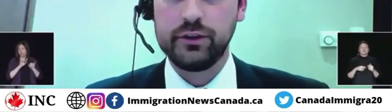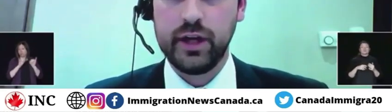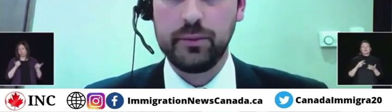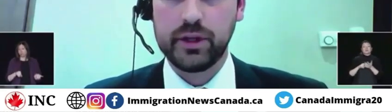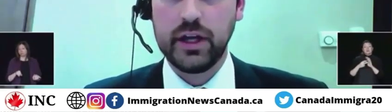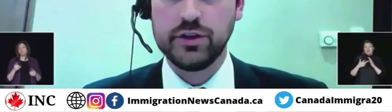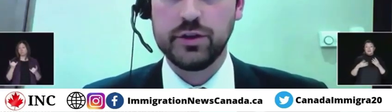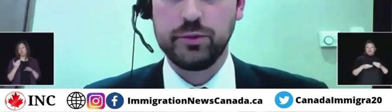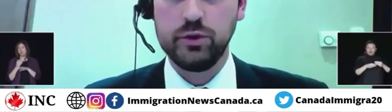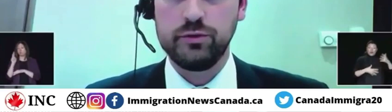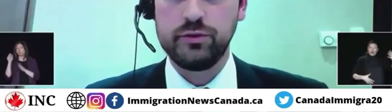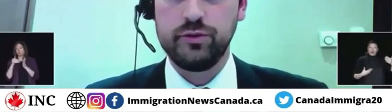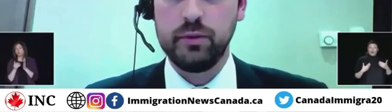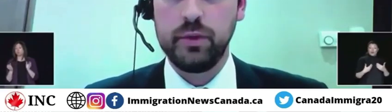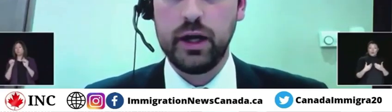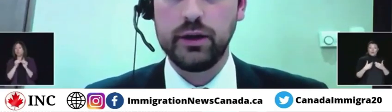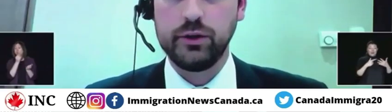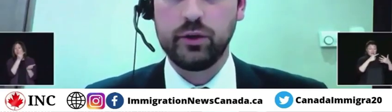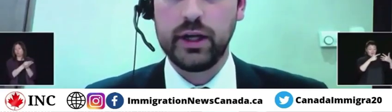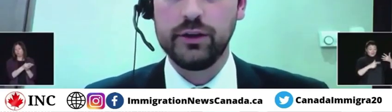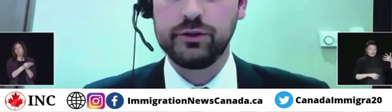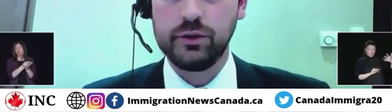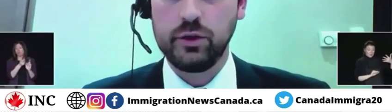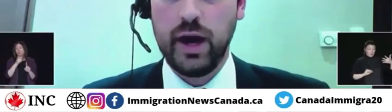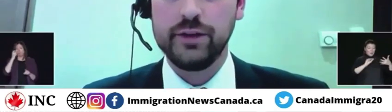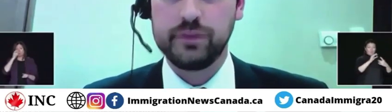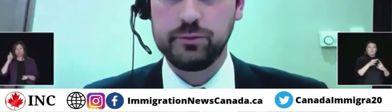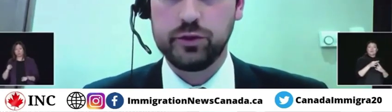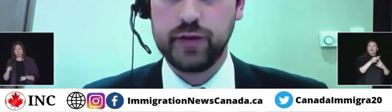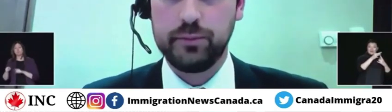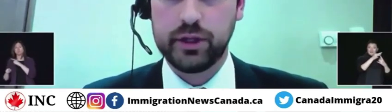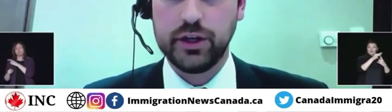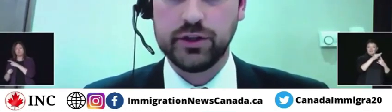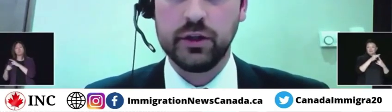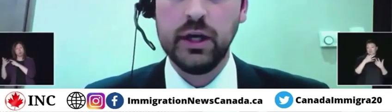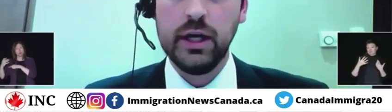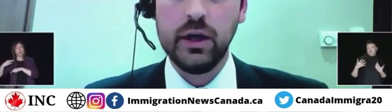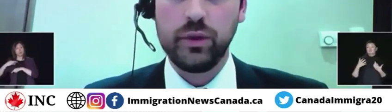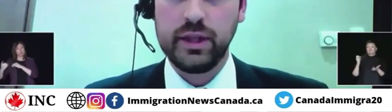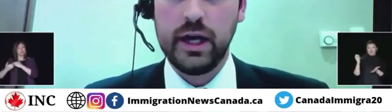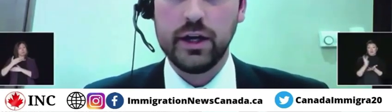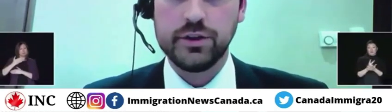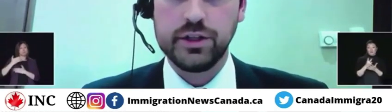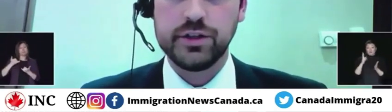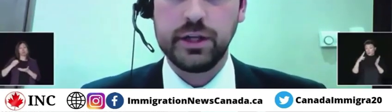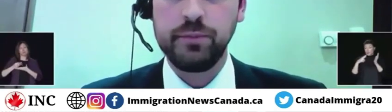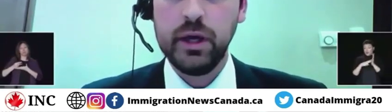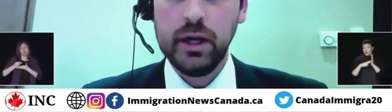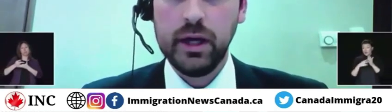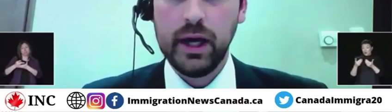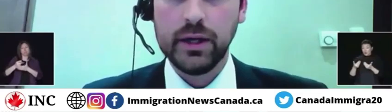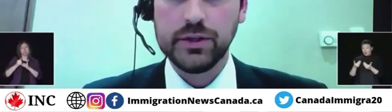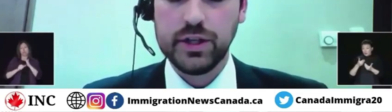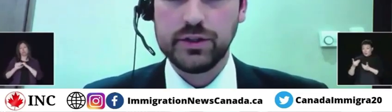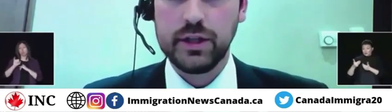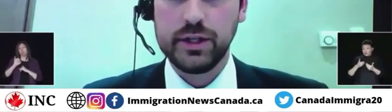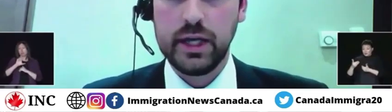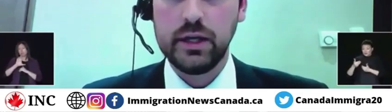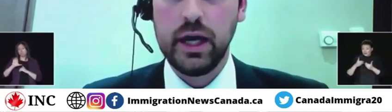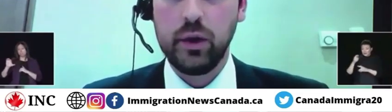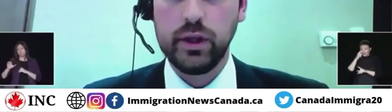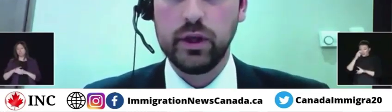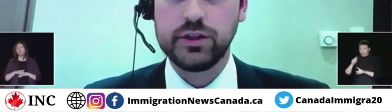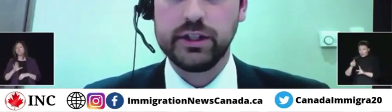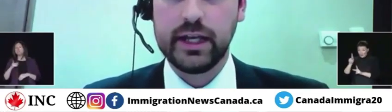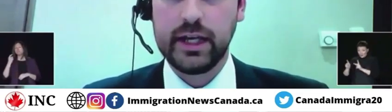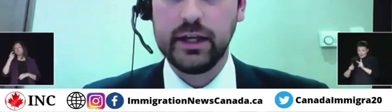excess of 2,000 applications approved from Ukrainians who had some sort of an application within IRCC. Just